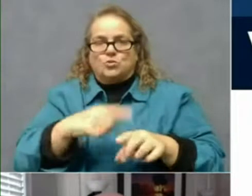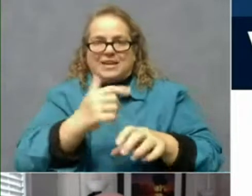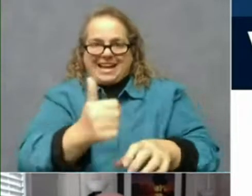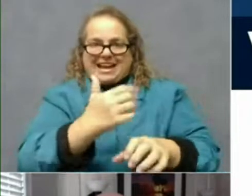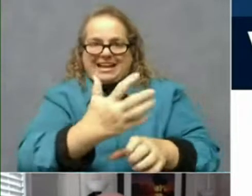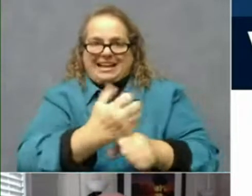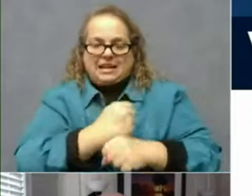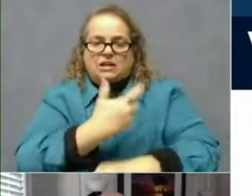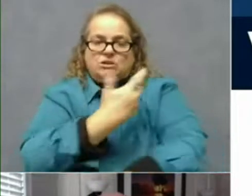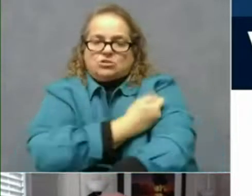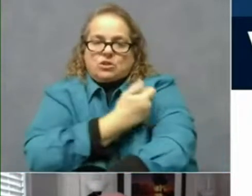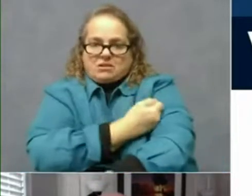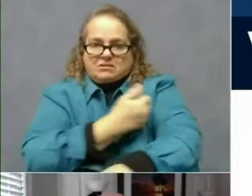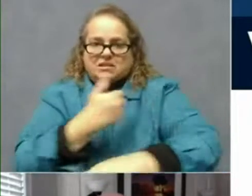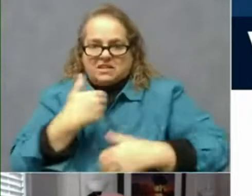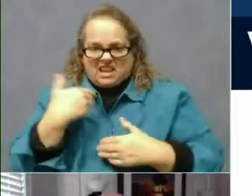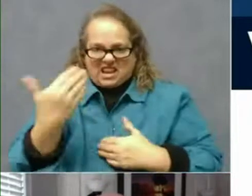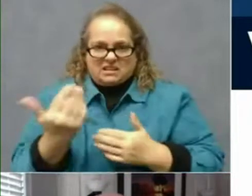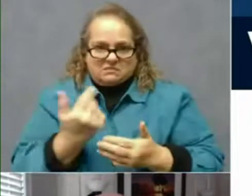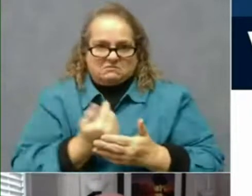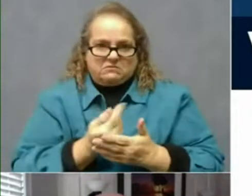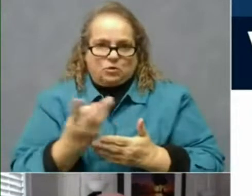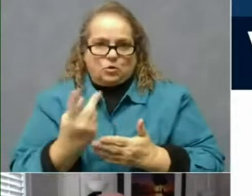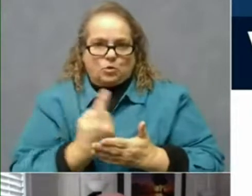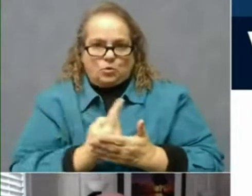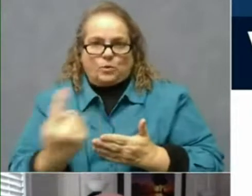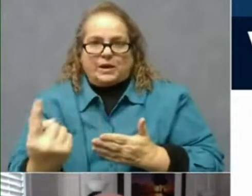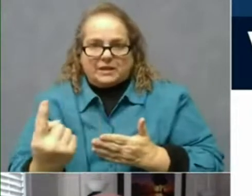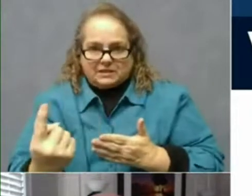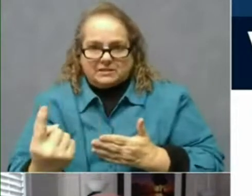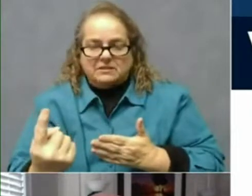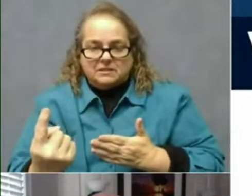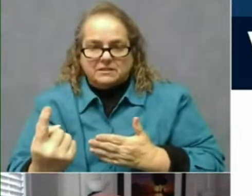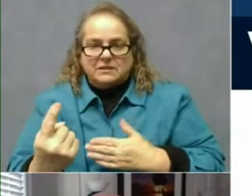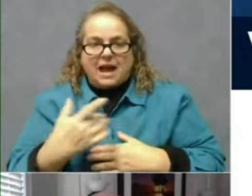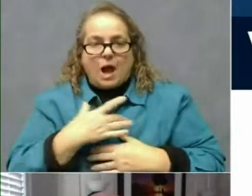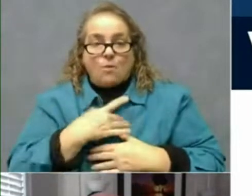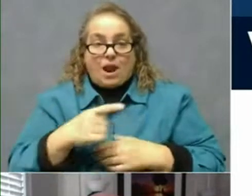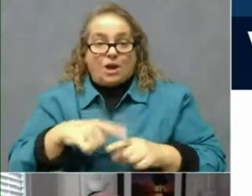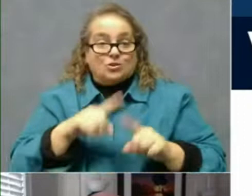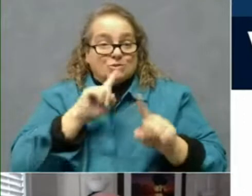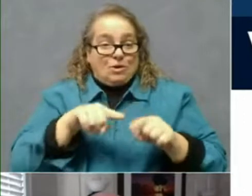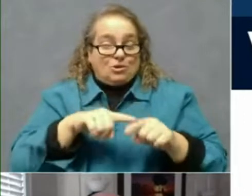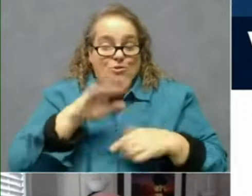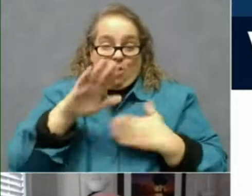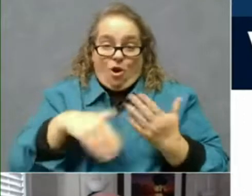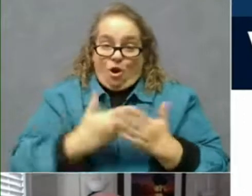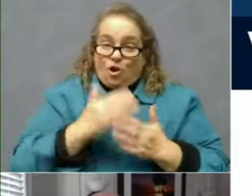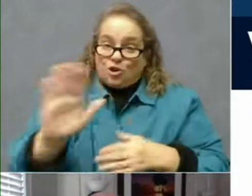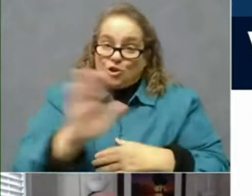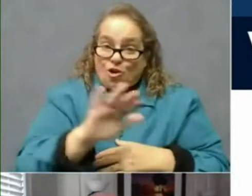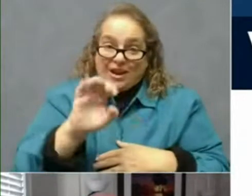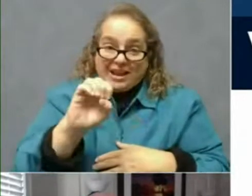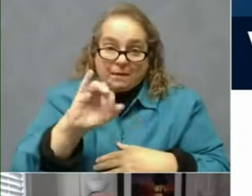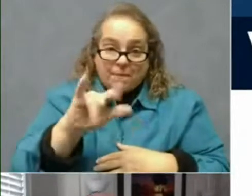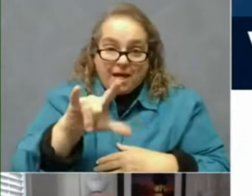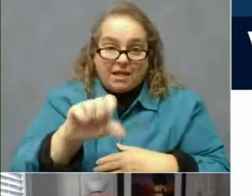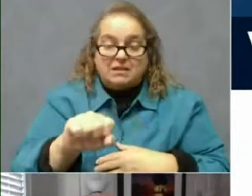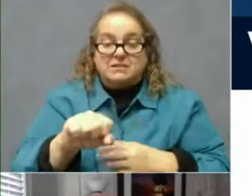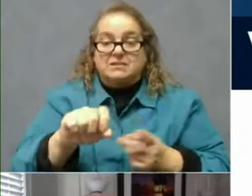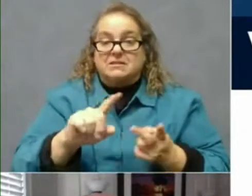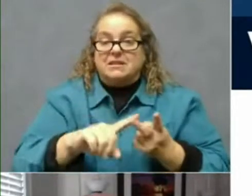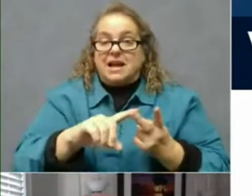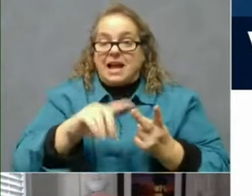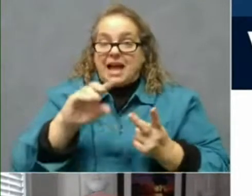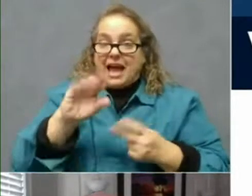weeks ahead. Again, I would like to be able to respond to all your emails and outreaches, but the bottom line is this